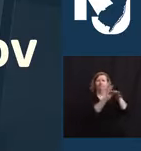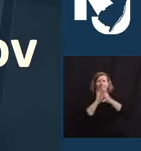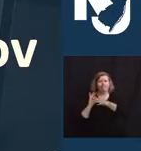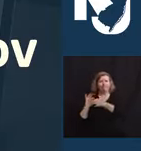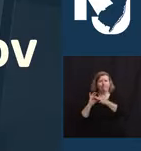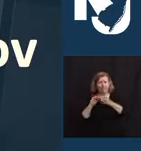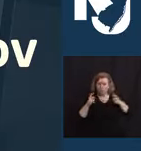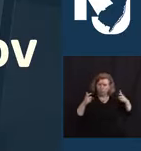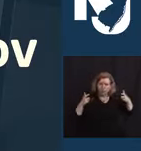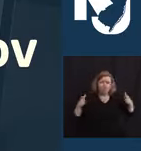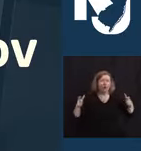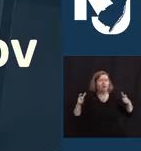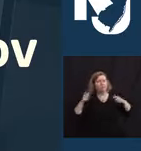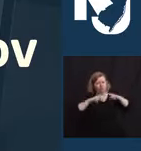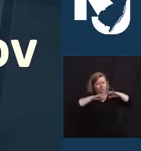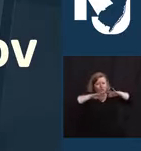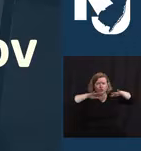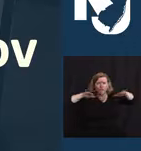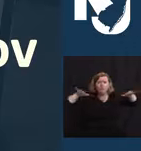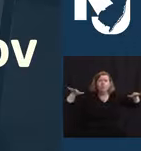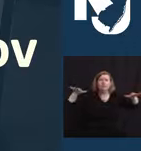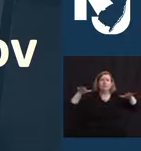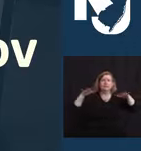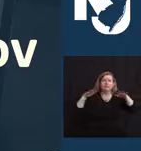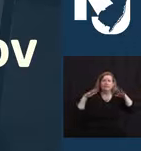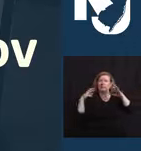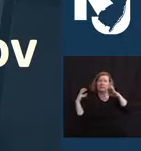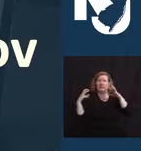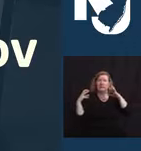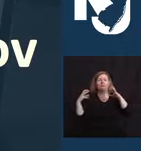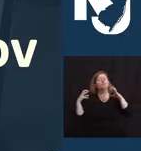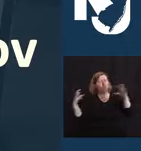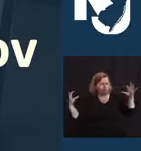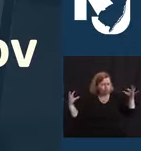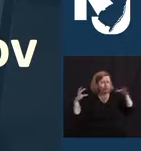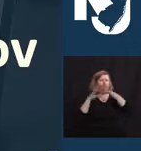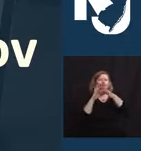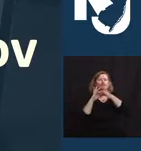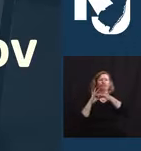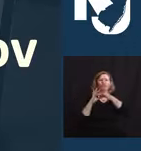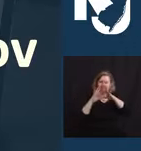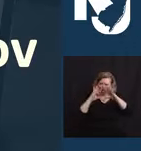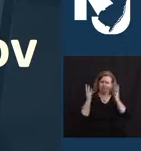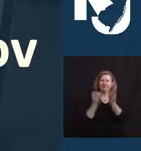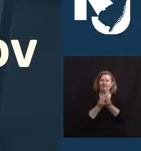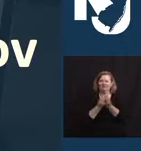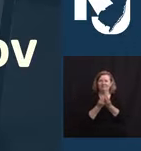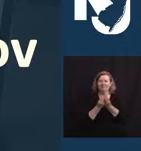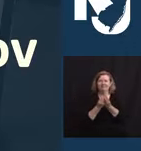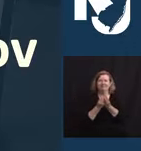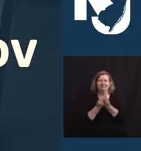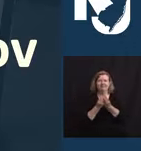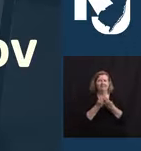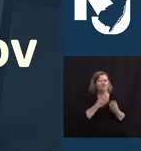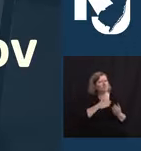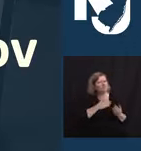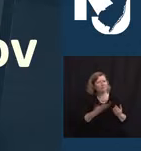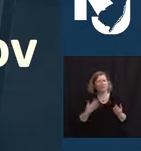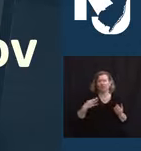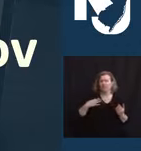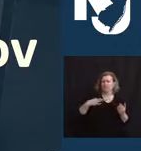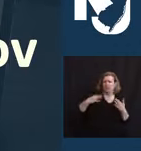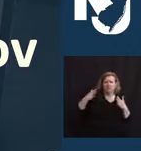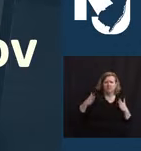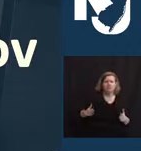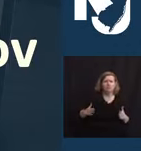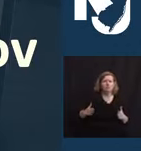boisterous, but always close-knit family. It has been the efforts of so many of you, in the many ways you have volunteered, who have made